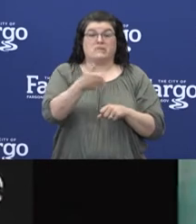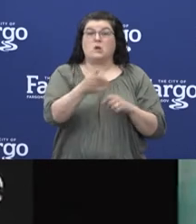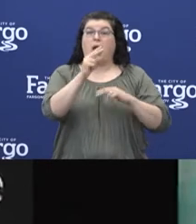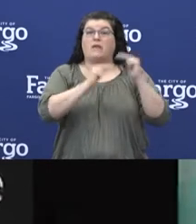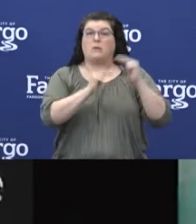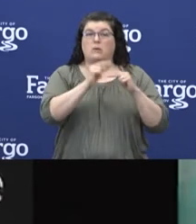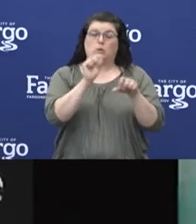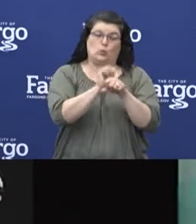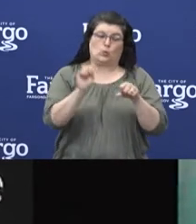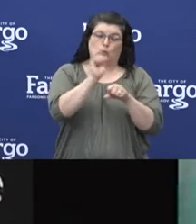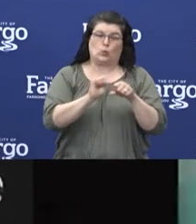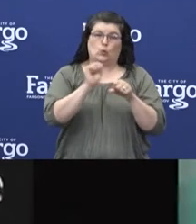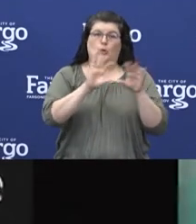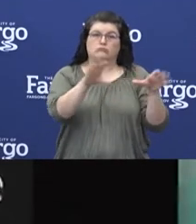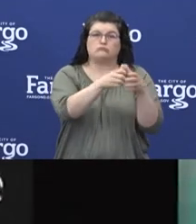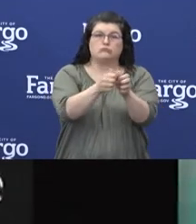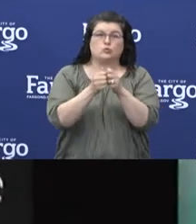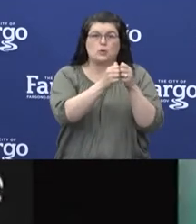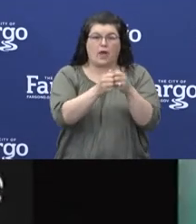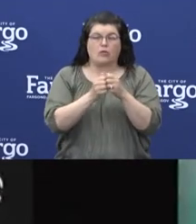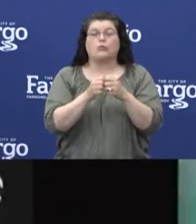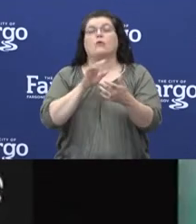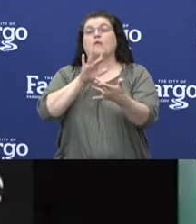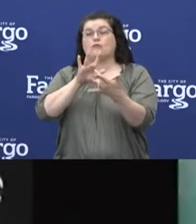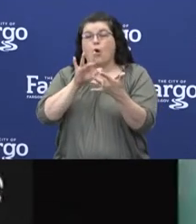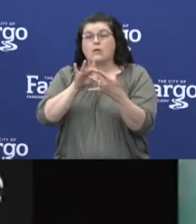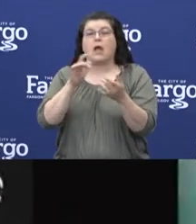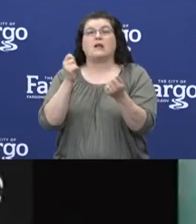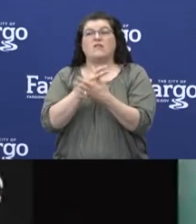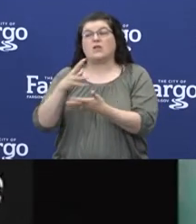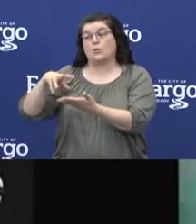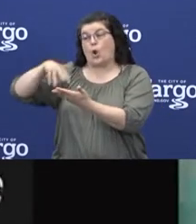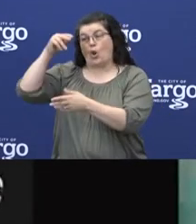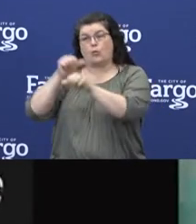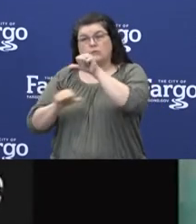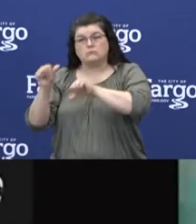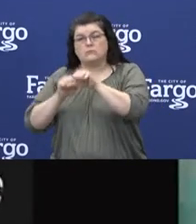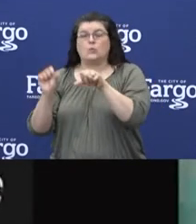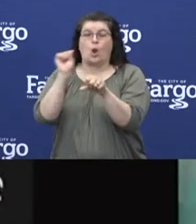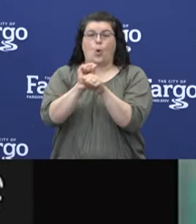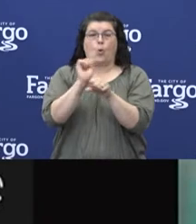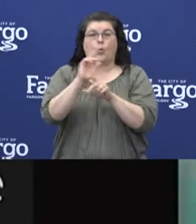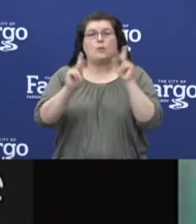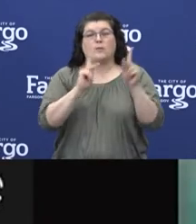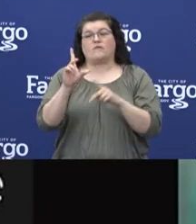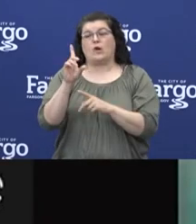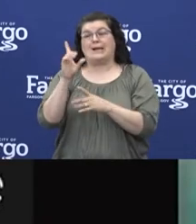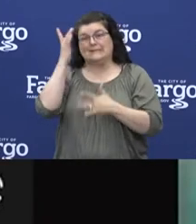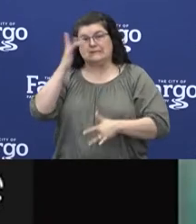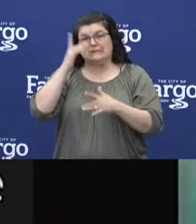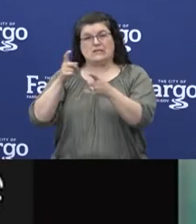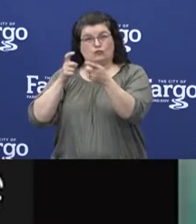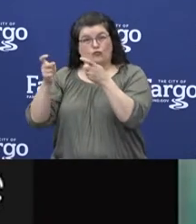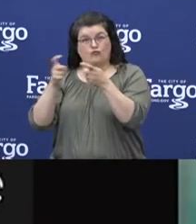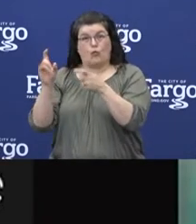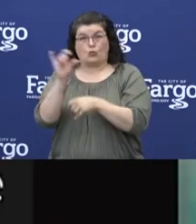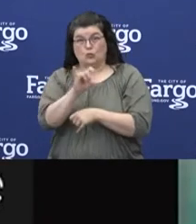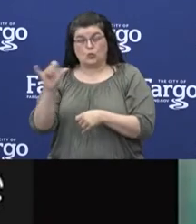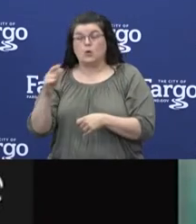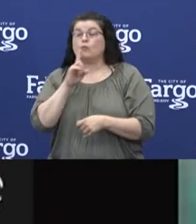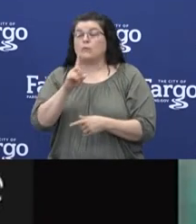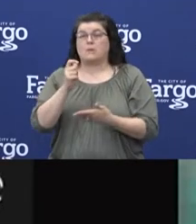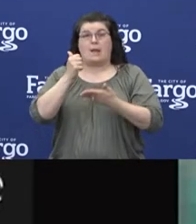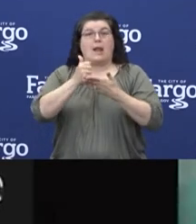address issues, making connections of contacts, learning from each other, and working directly with disease control has made our group very successful and